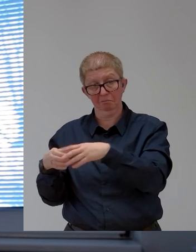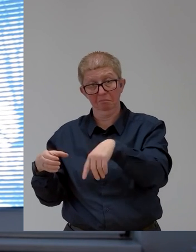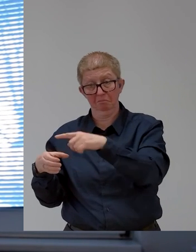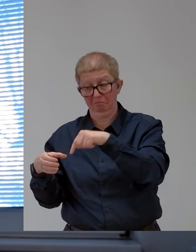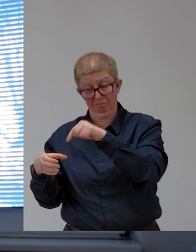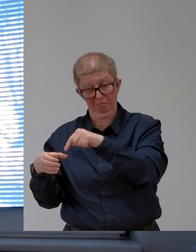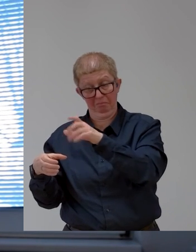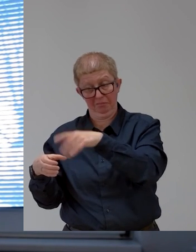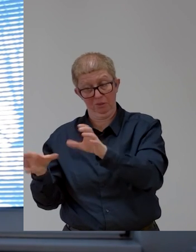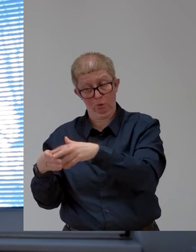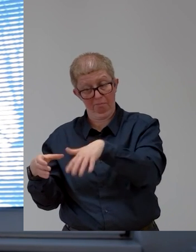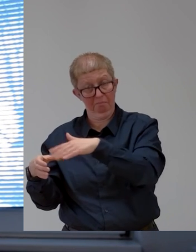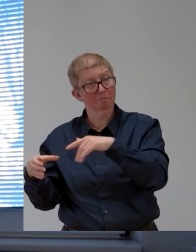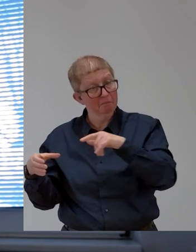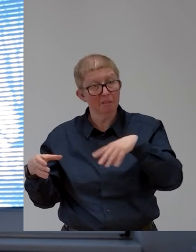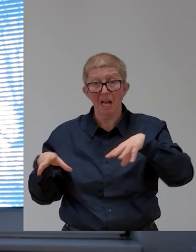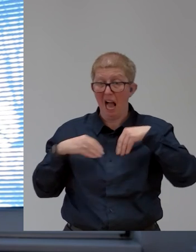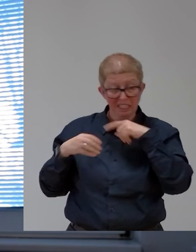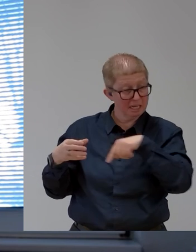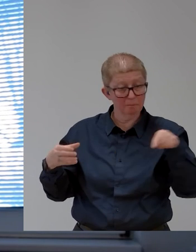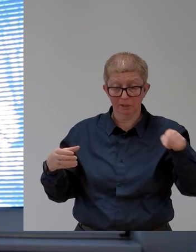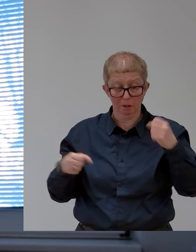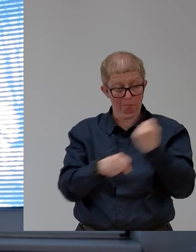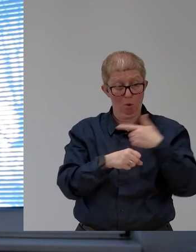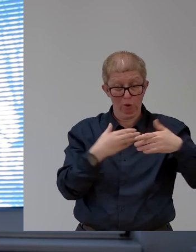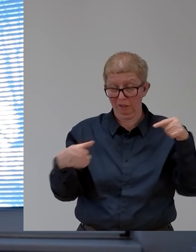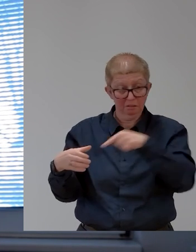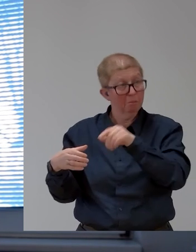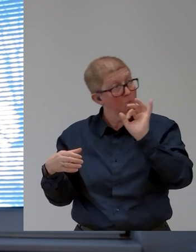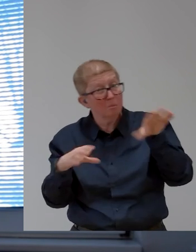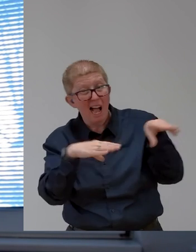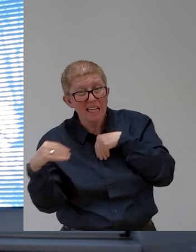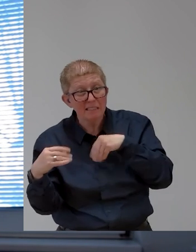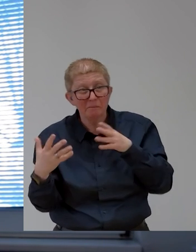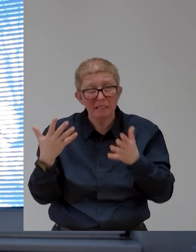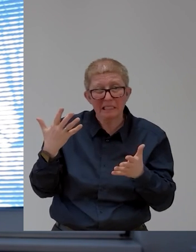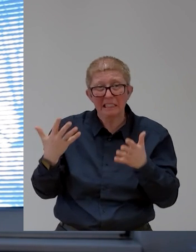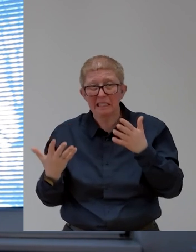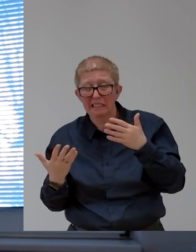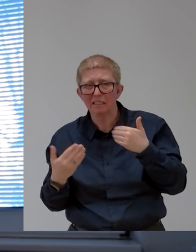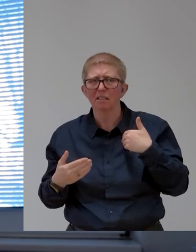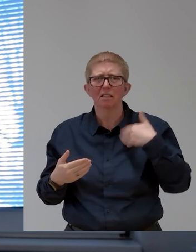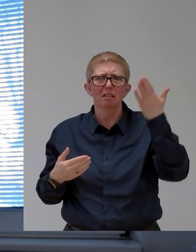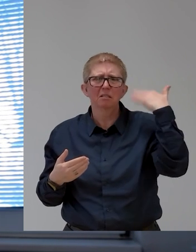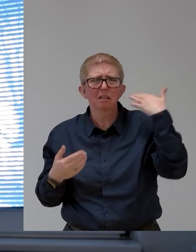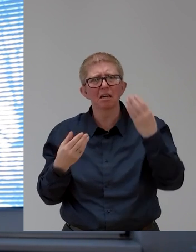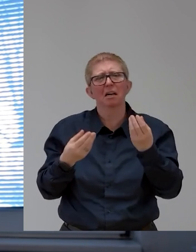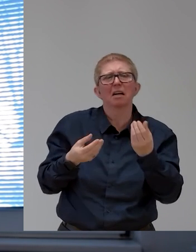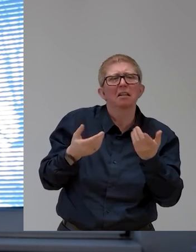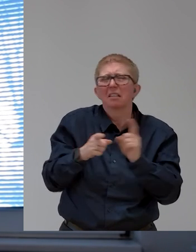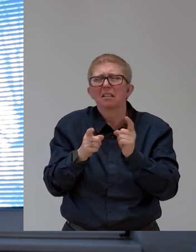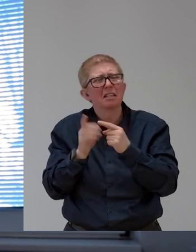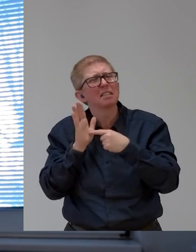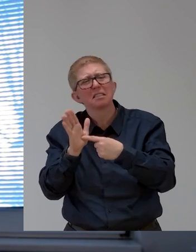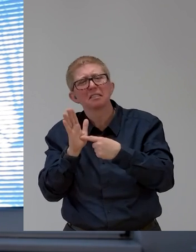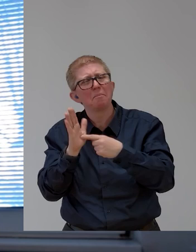really important. We've seen things in the past where serious games or things like this that weren't properly co